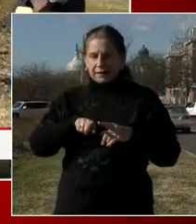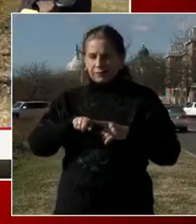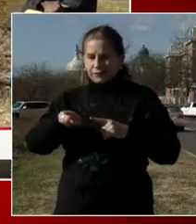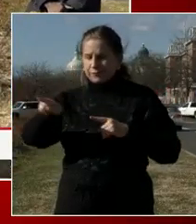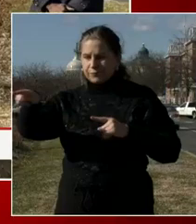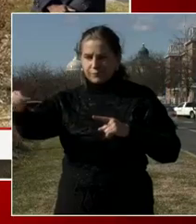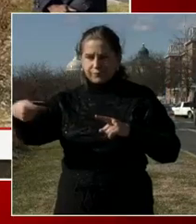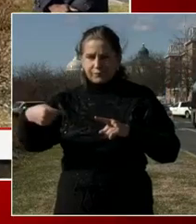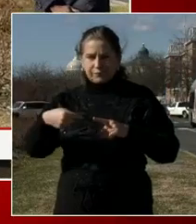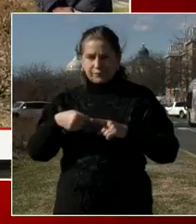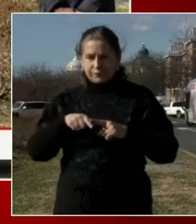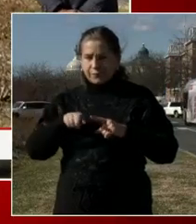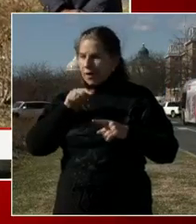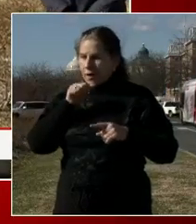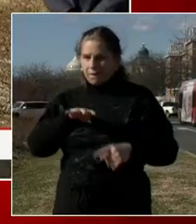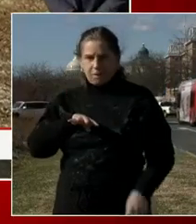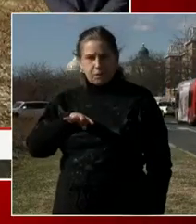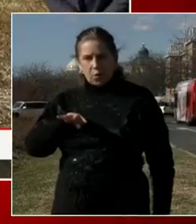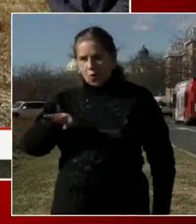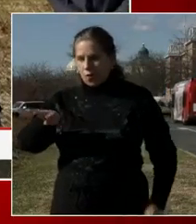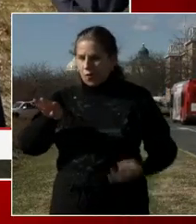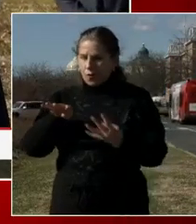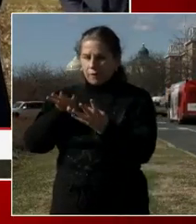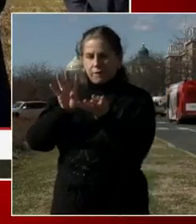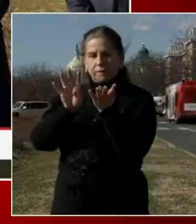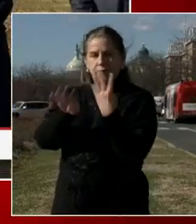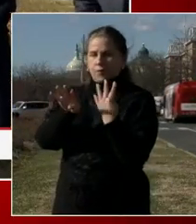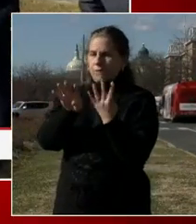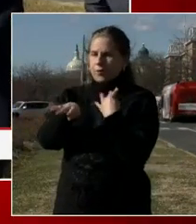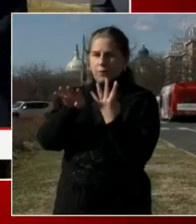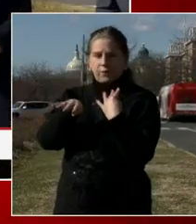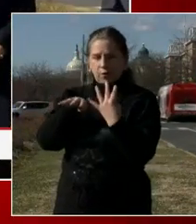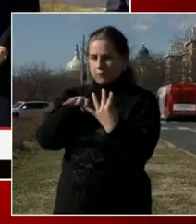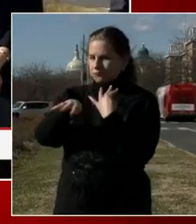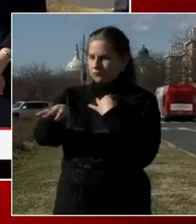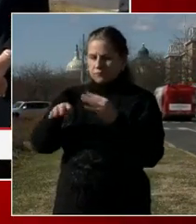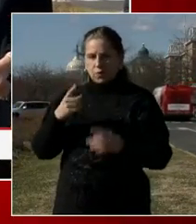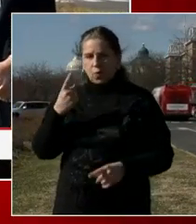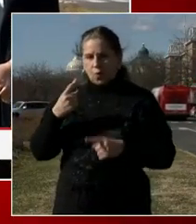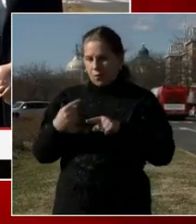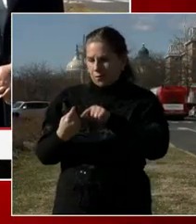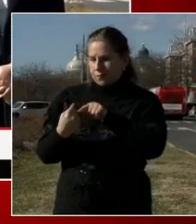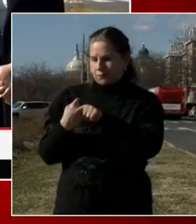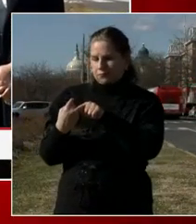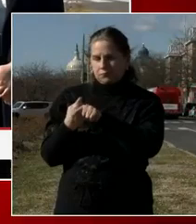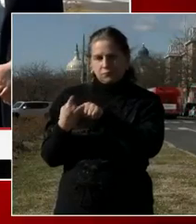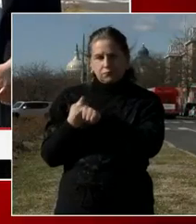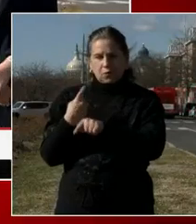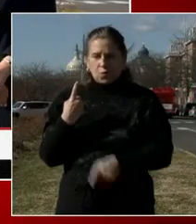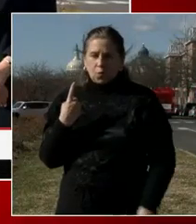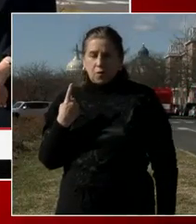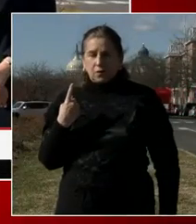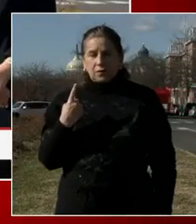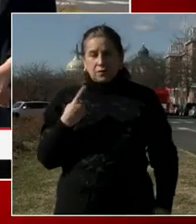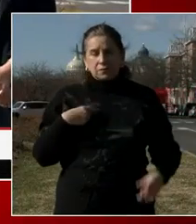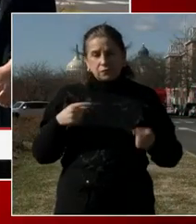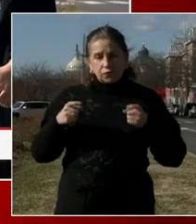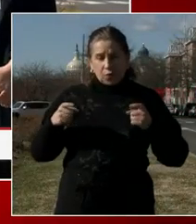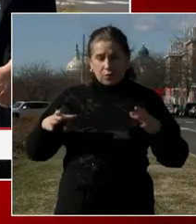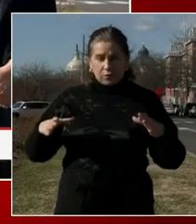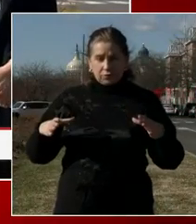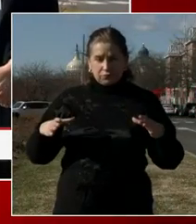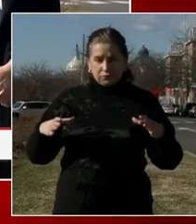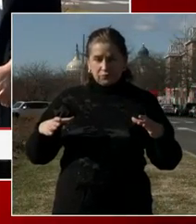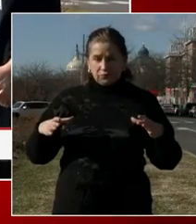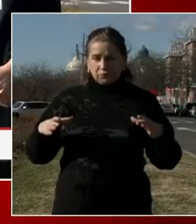traverse across the city. And still, there's some impact there, but we still have the ability to shut those bridges off if we need to. So they're